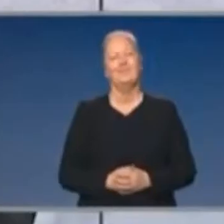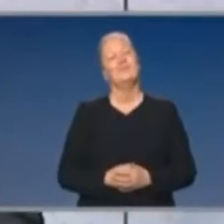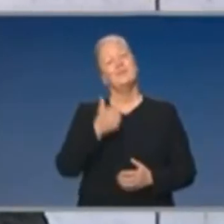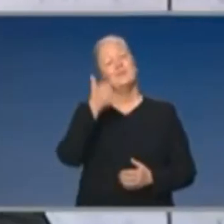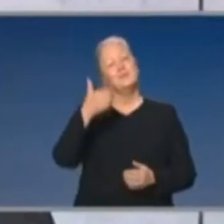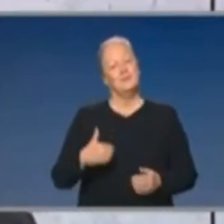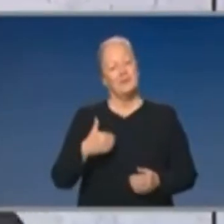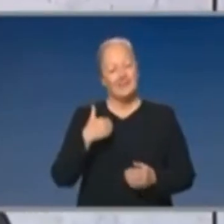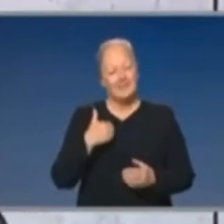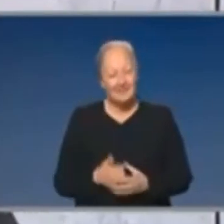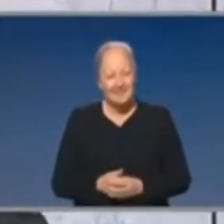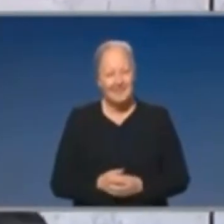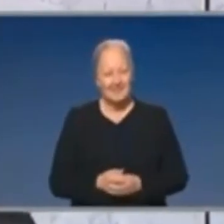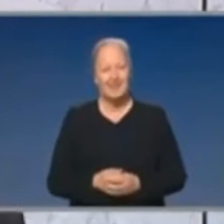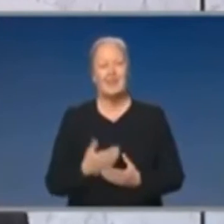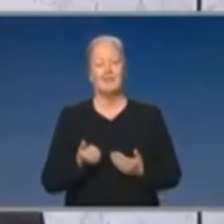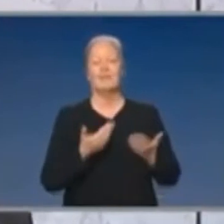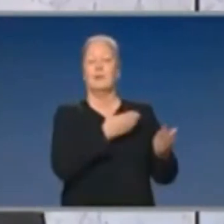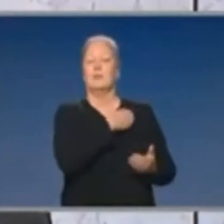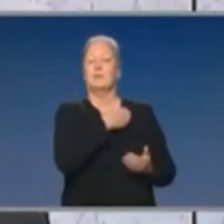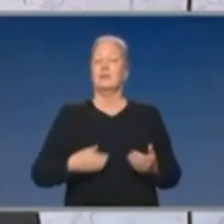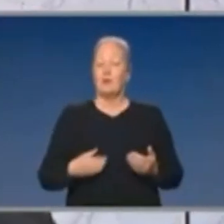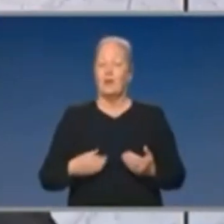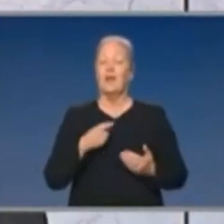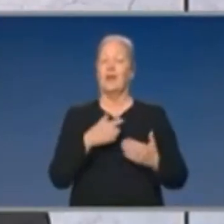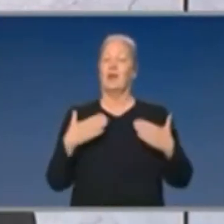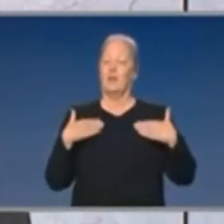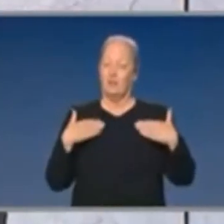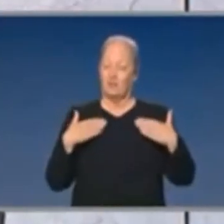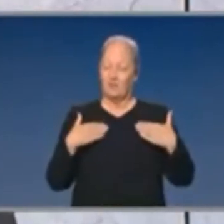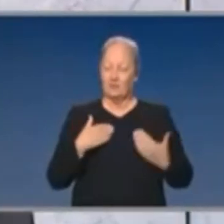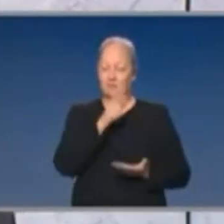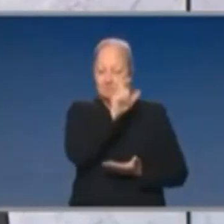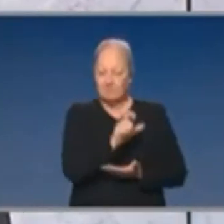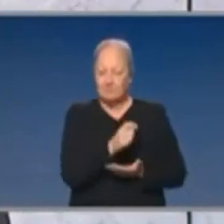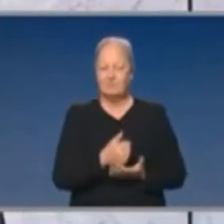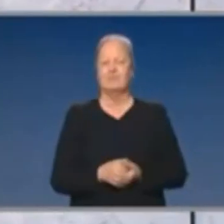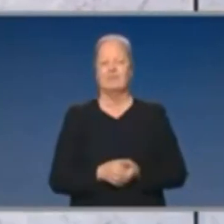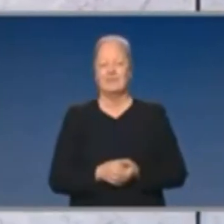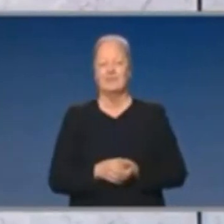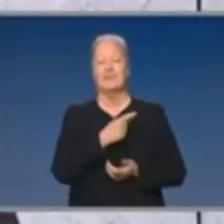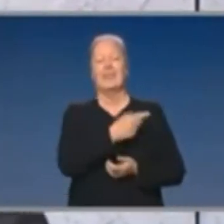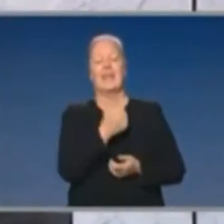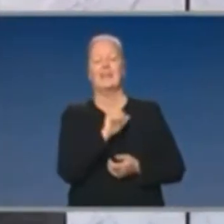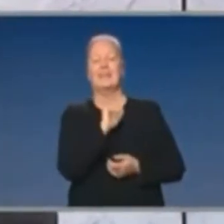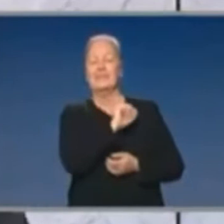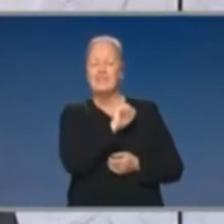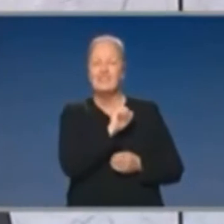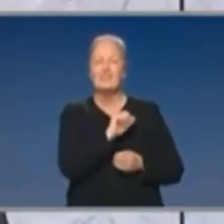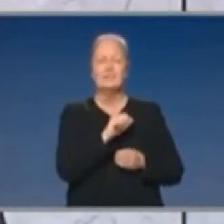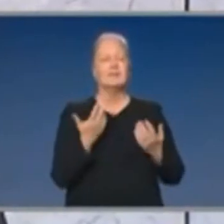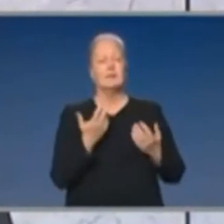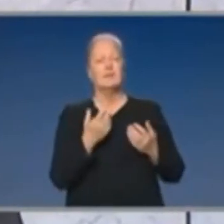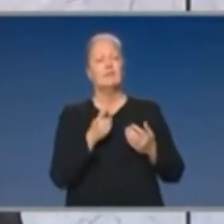Good morning, everyone. We're back to be joined by the Minister for Health, who was under different travel restrictions in order to be here